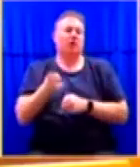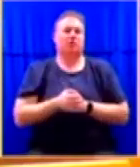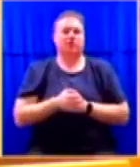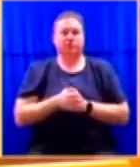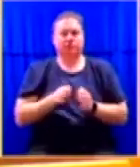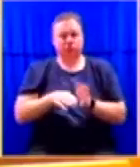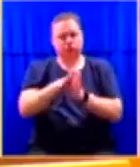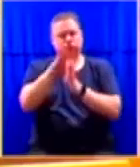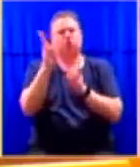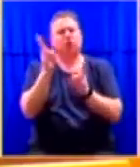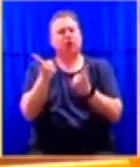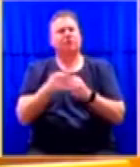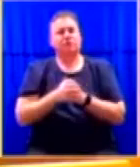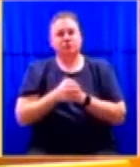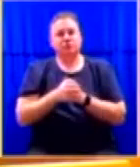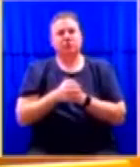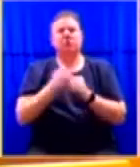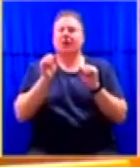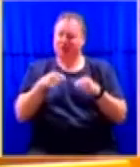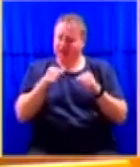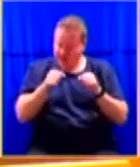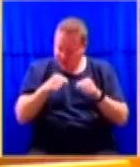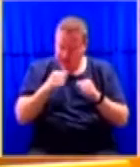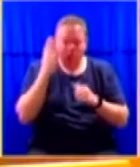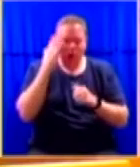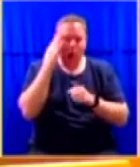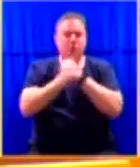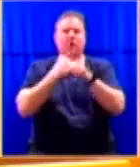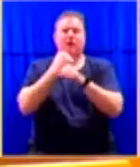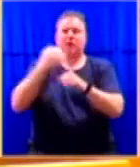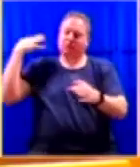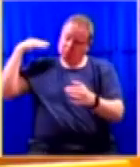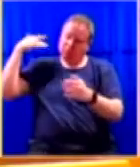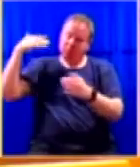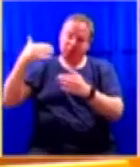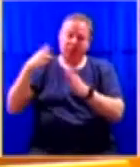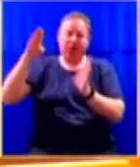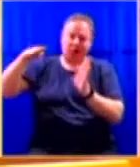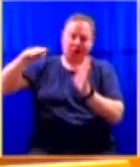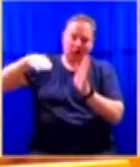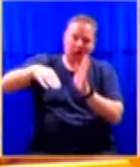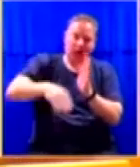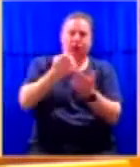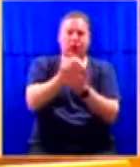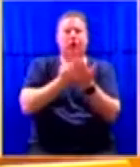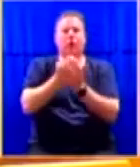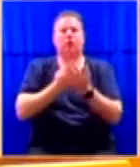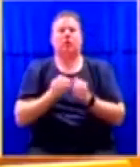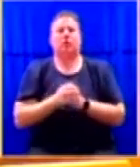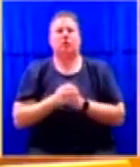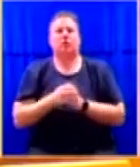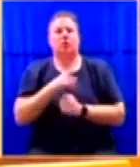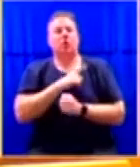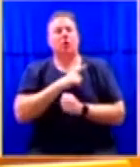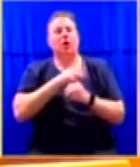economy, yes, has been scaling down over a number of years. And much of it has been with the world economic